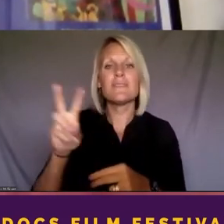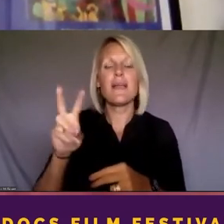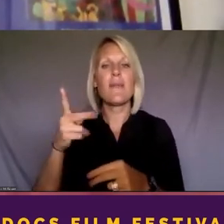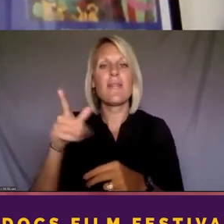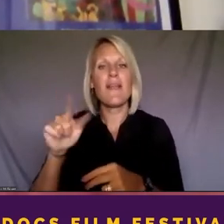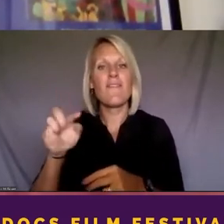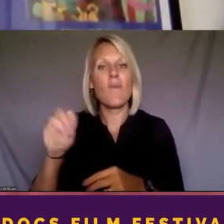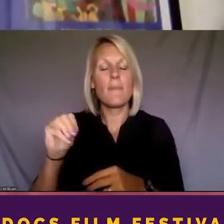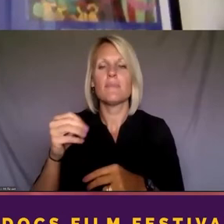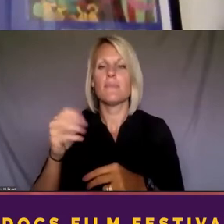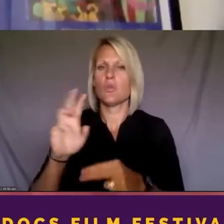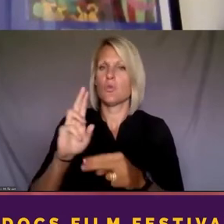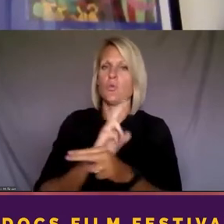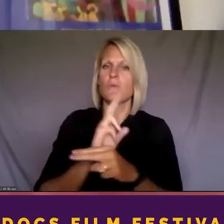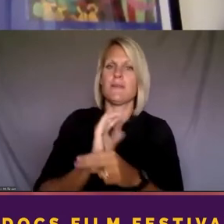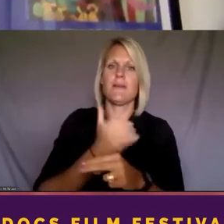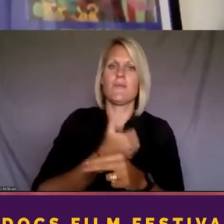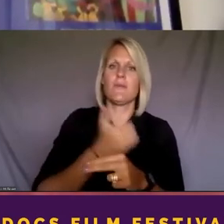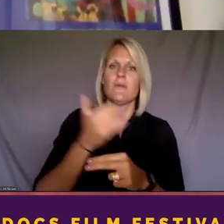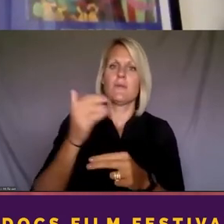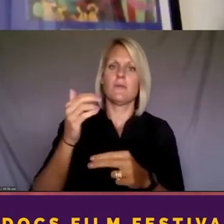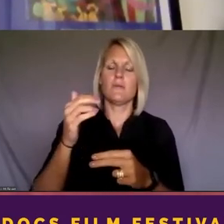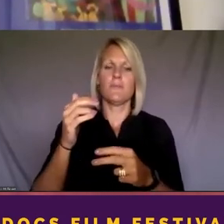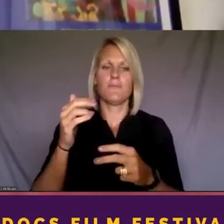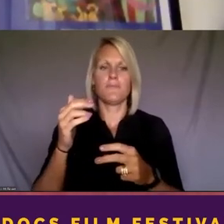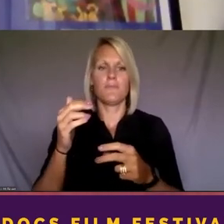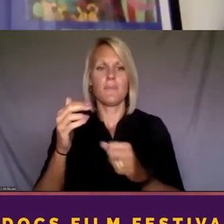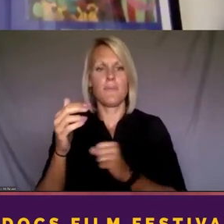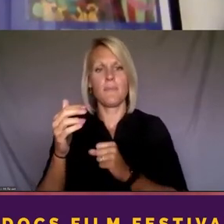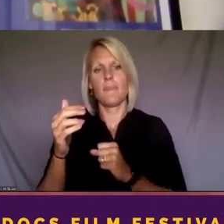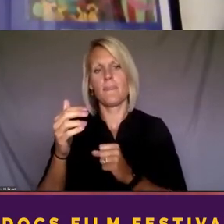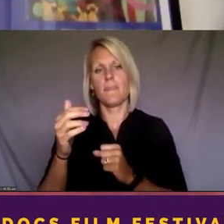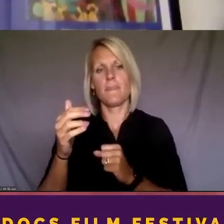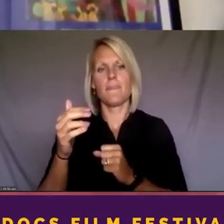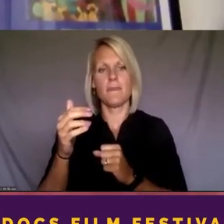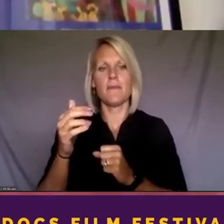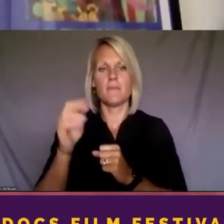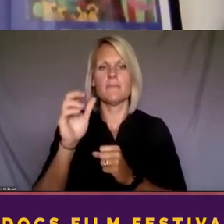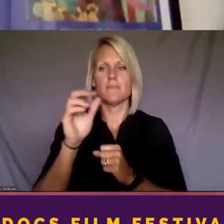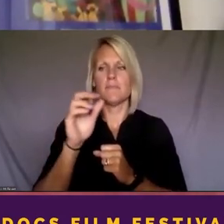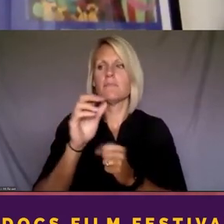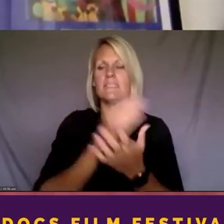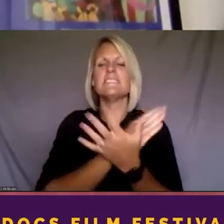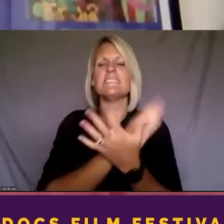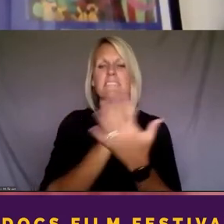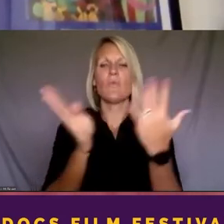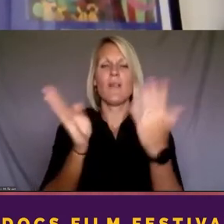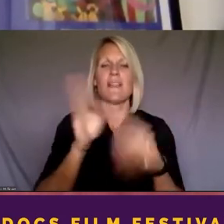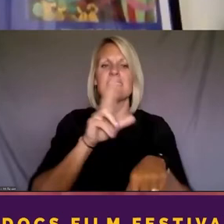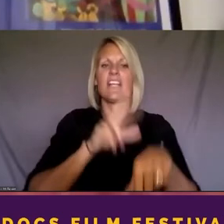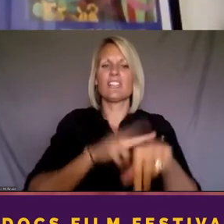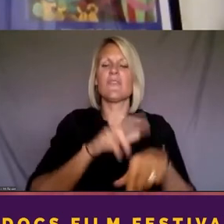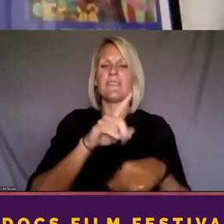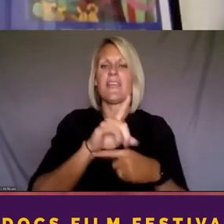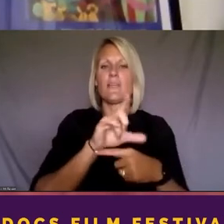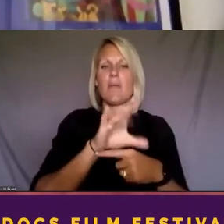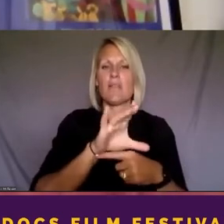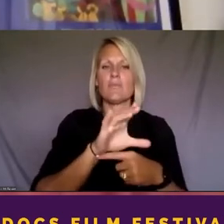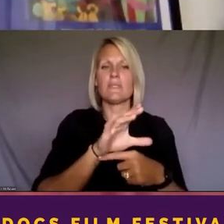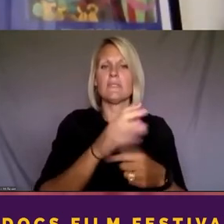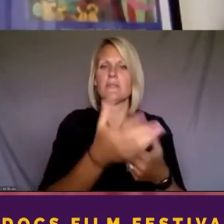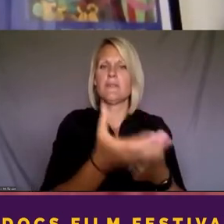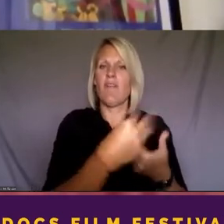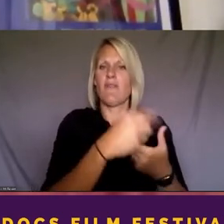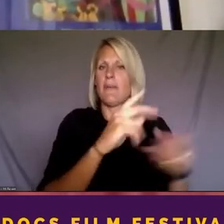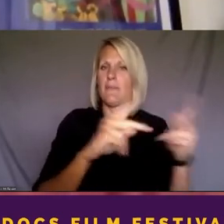nature of this documentary to engage people in an ongoing way.